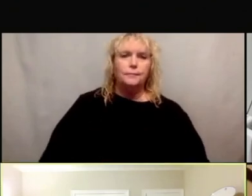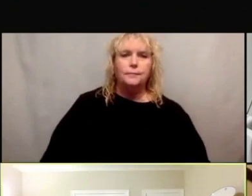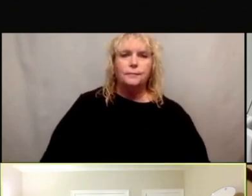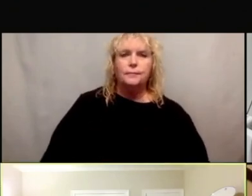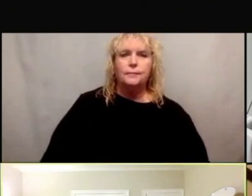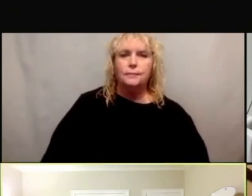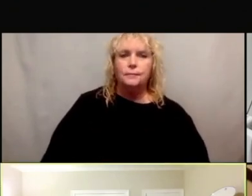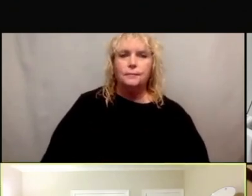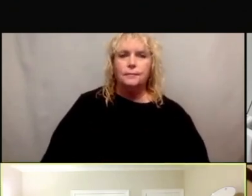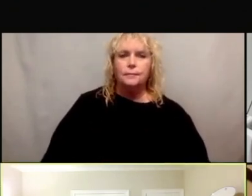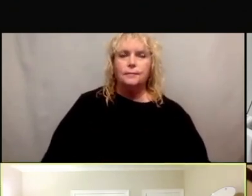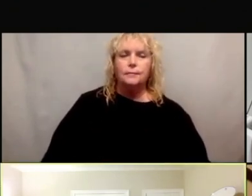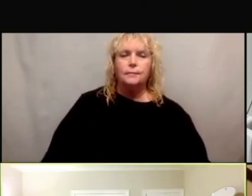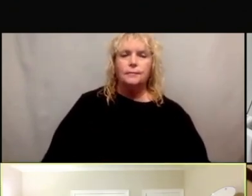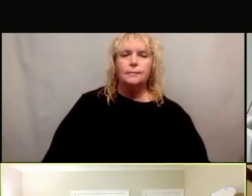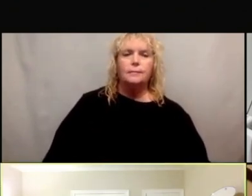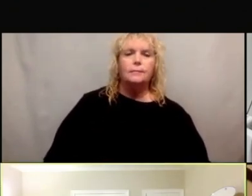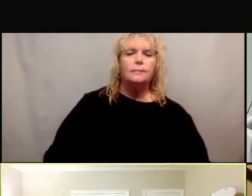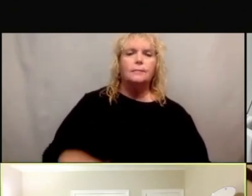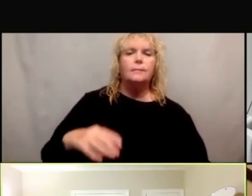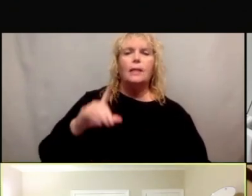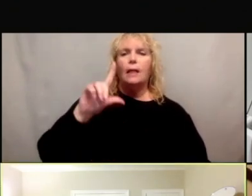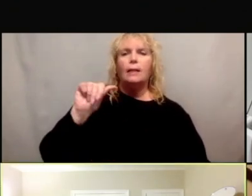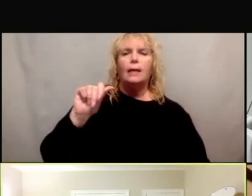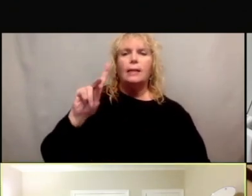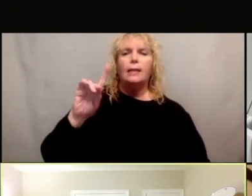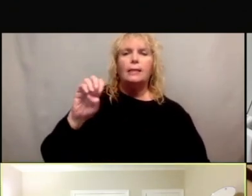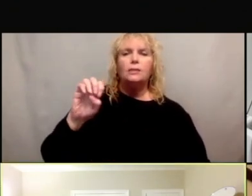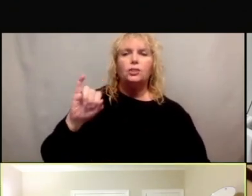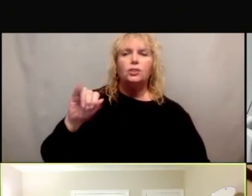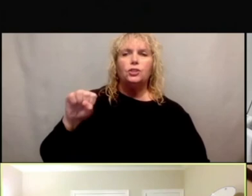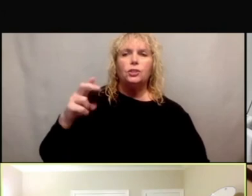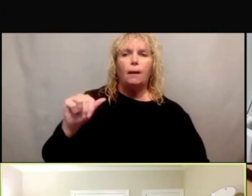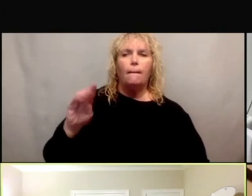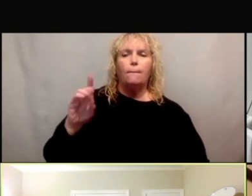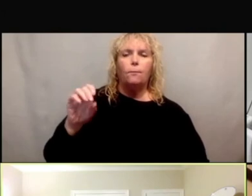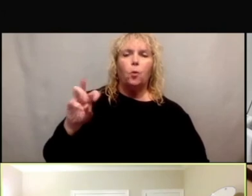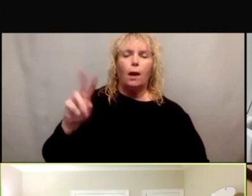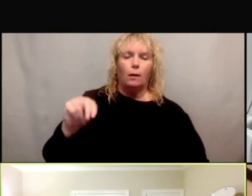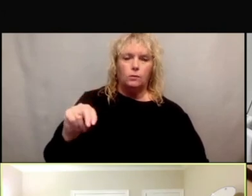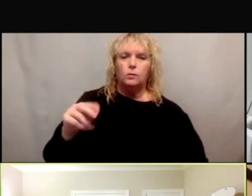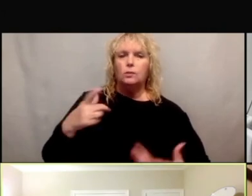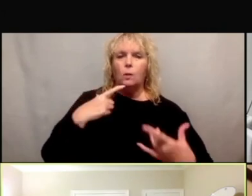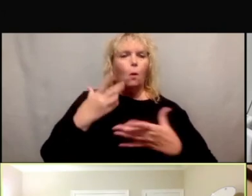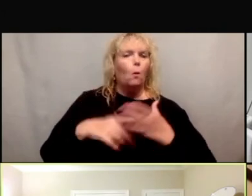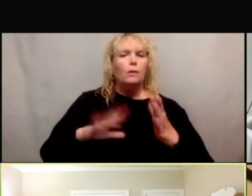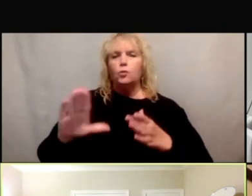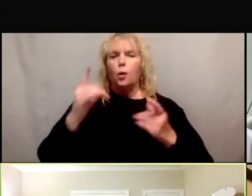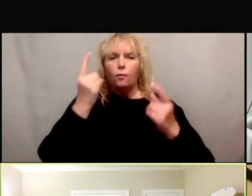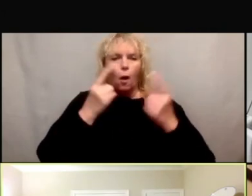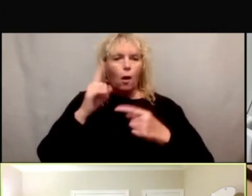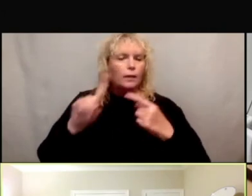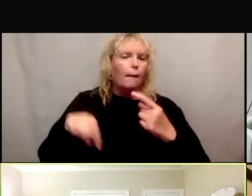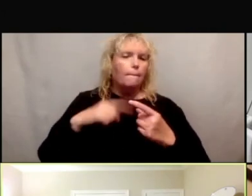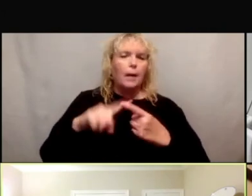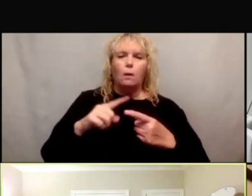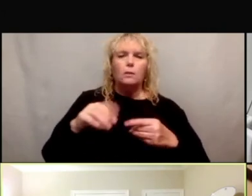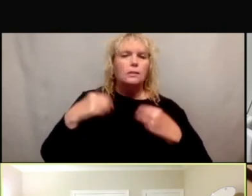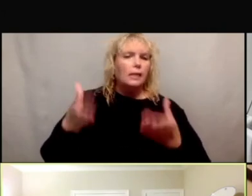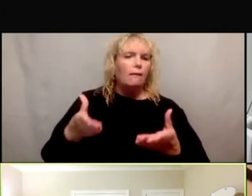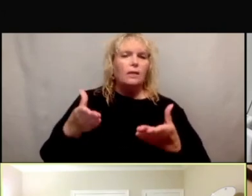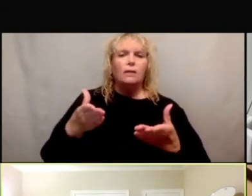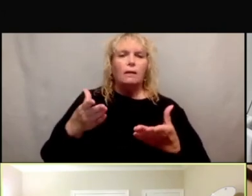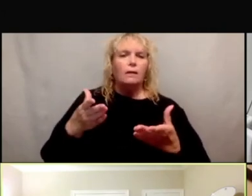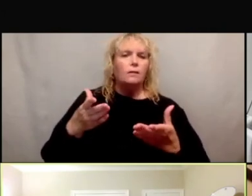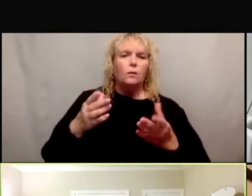So Lakeisha Brown has a question. What are your thoughts, plans to promote clinical trials to communities, especially communities that are not well